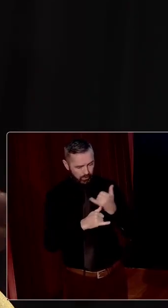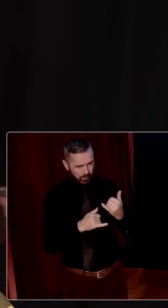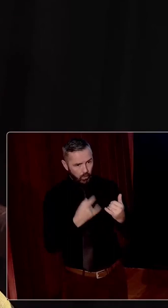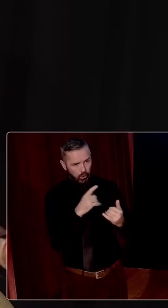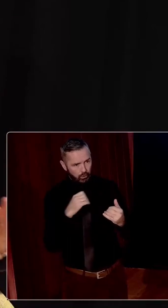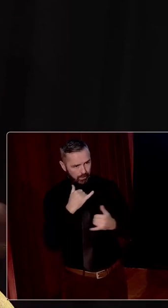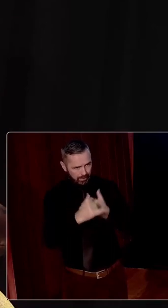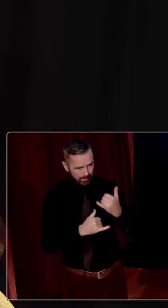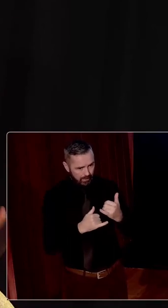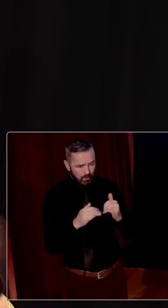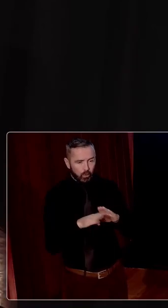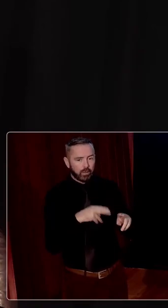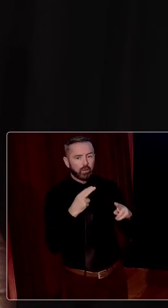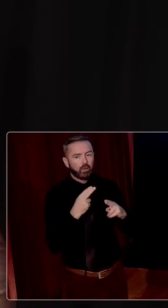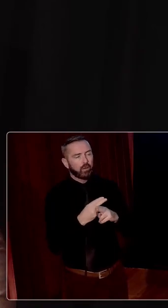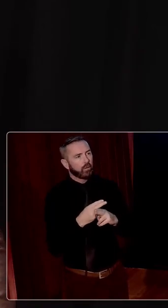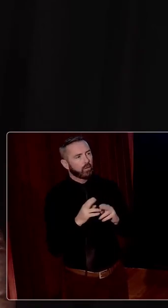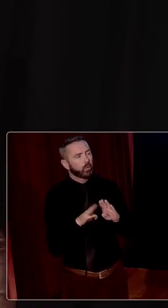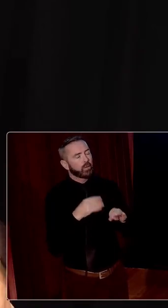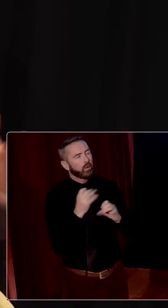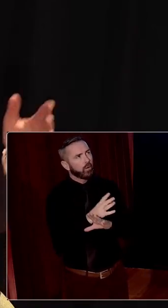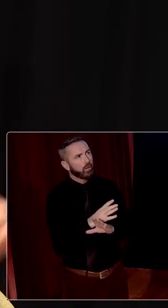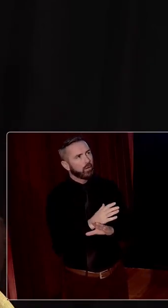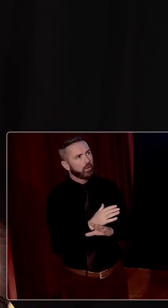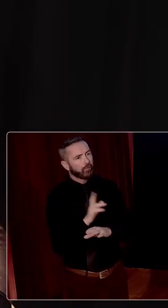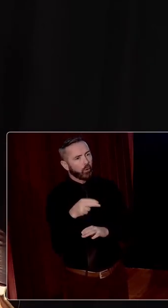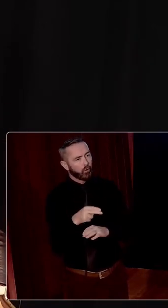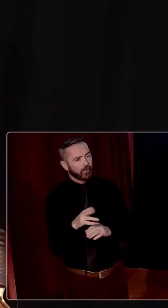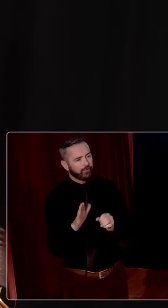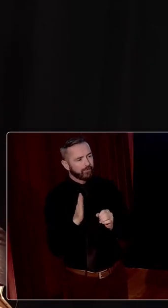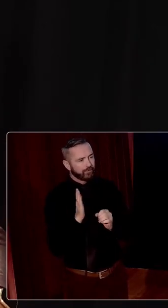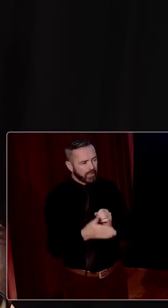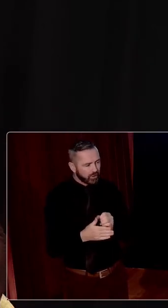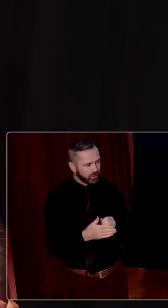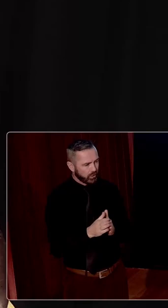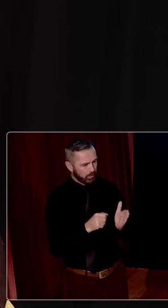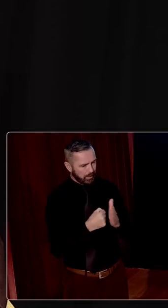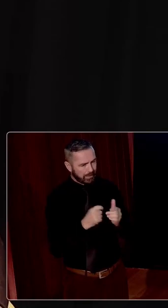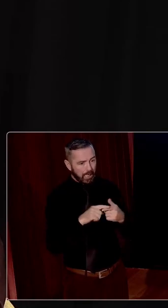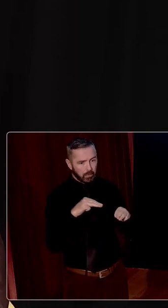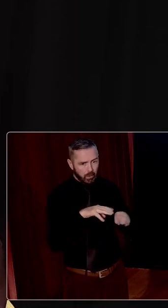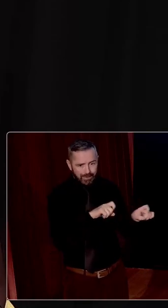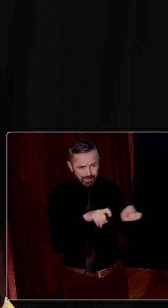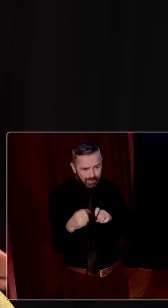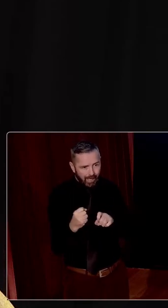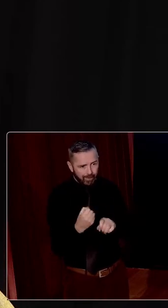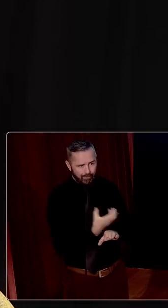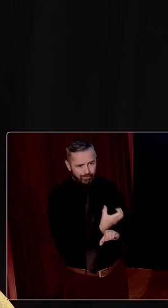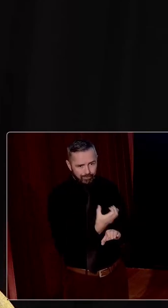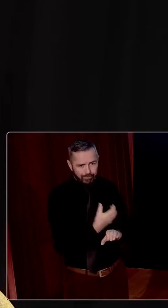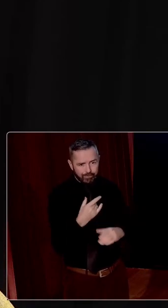all of the, with all of the unfinished business and the problems that we still have as a